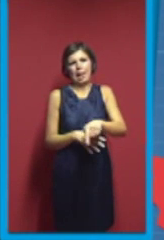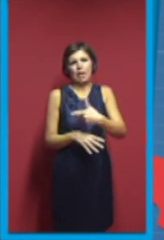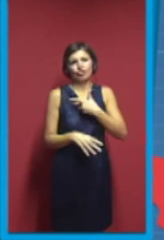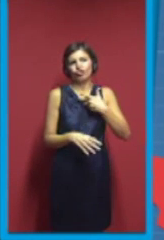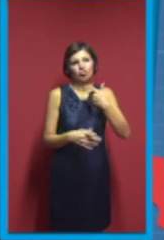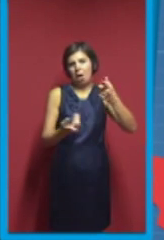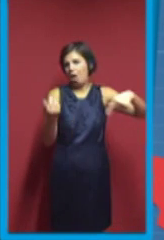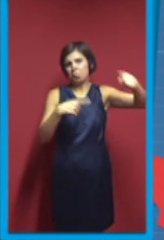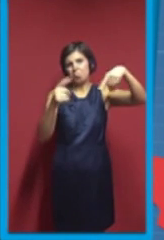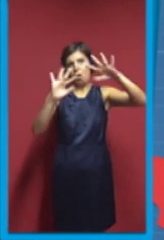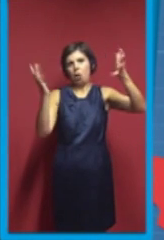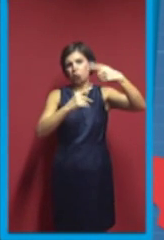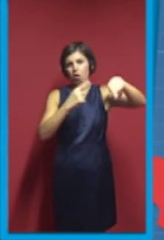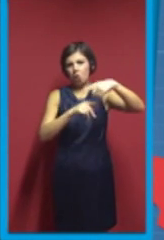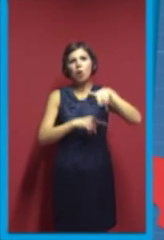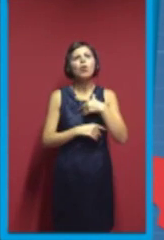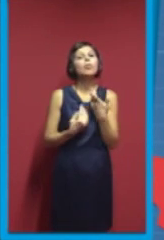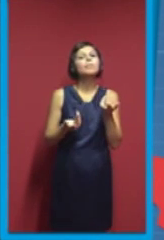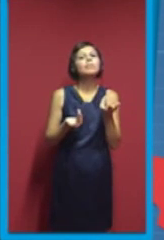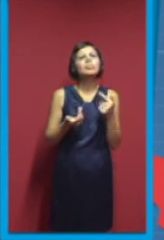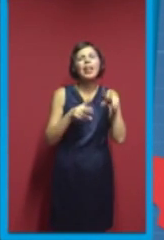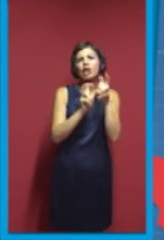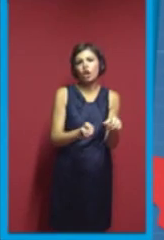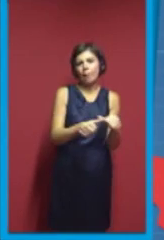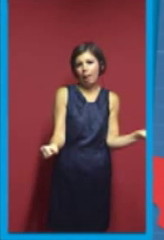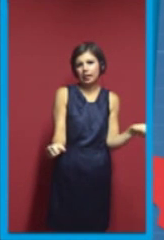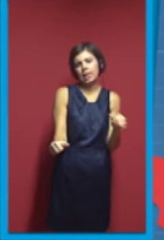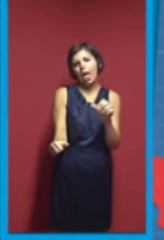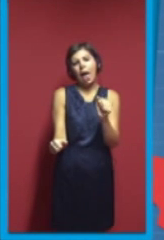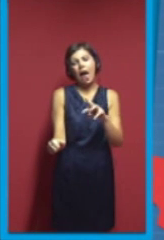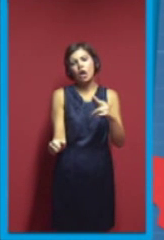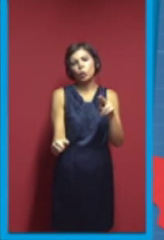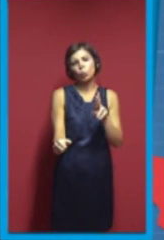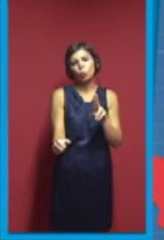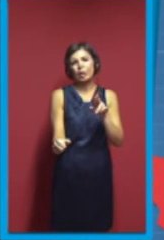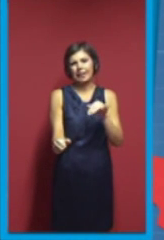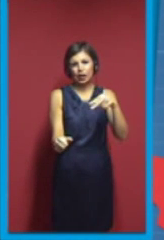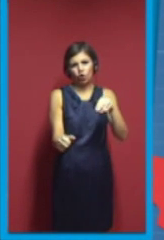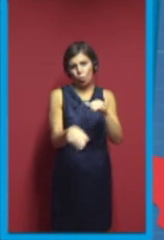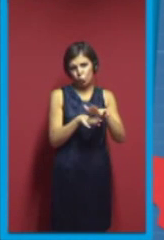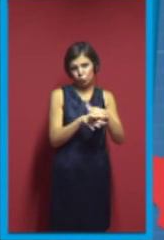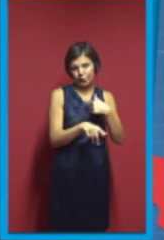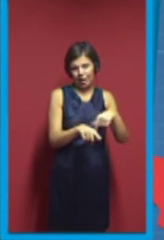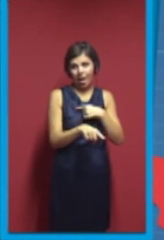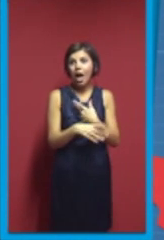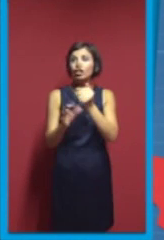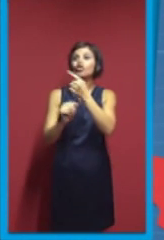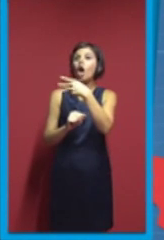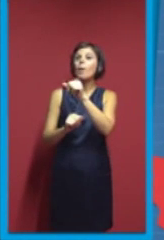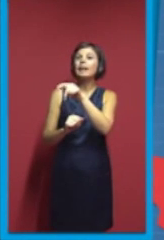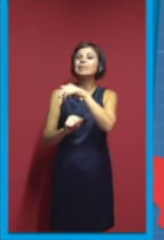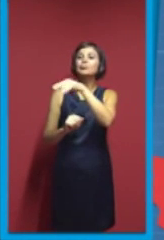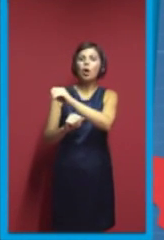And, fun fact is that the electronics is, this one on the picture is actually made by MakerBot before they invented 3D printing.